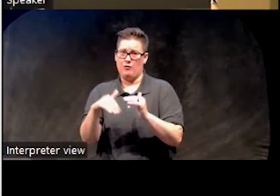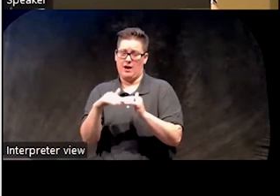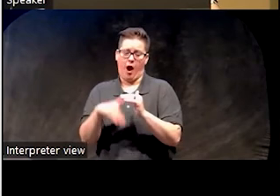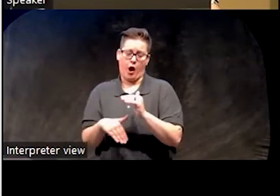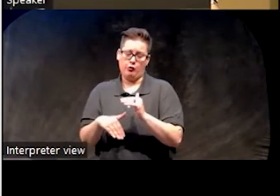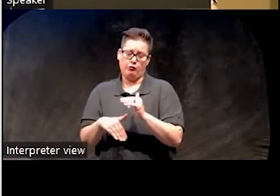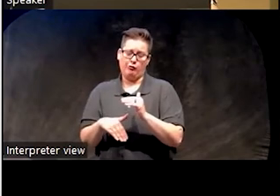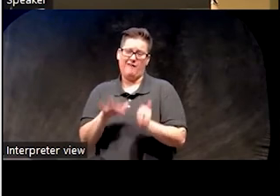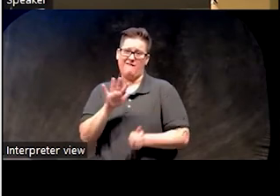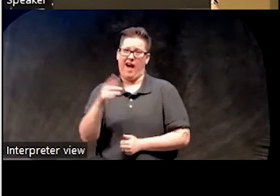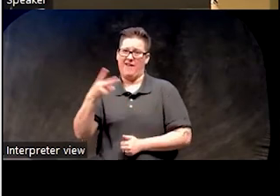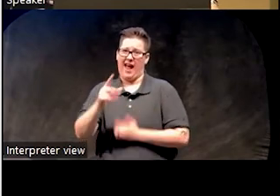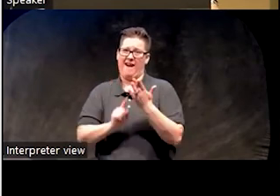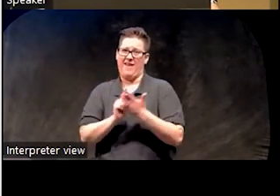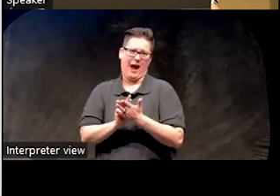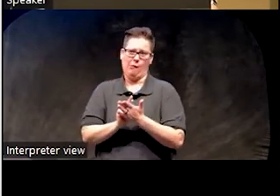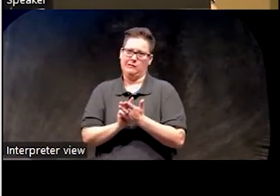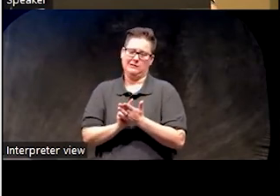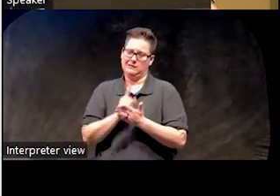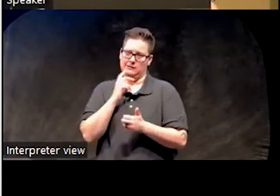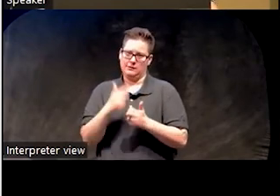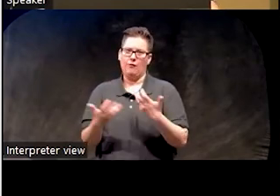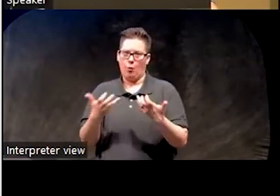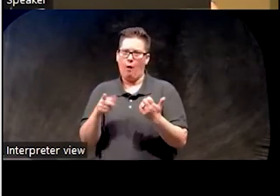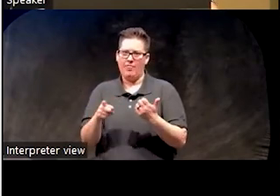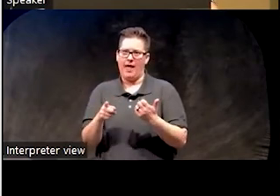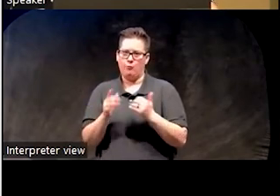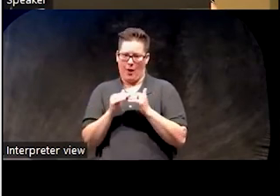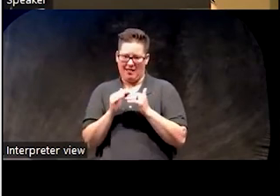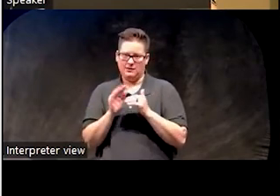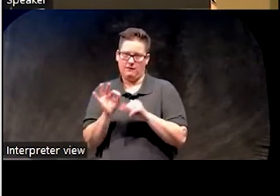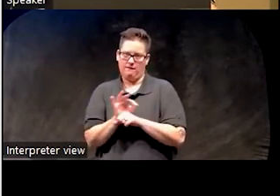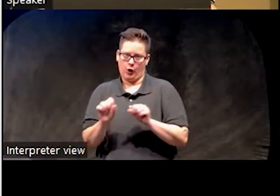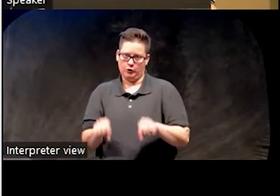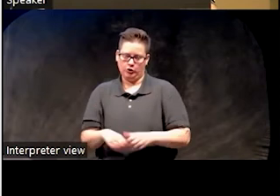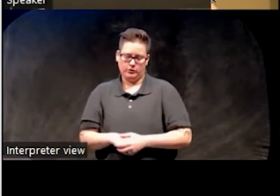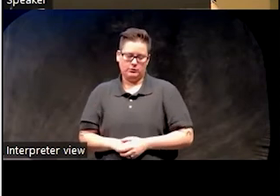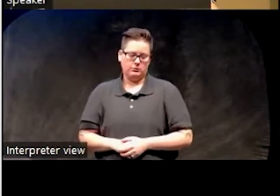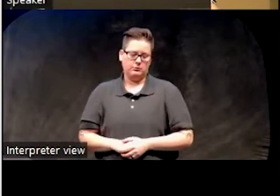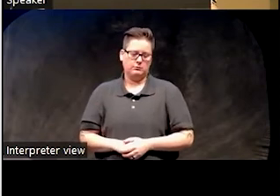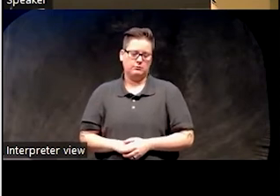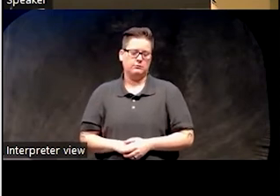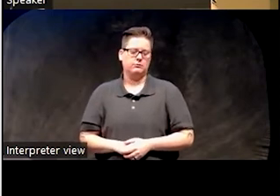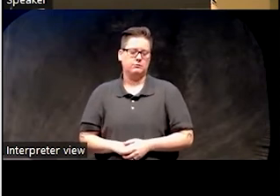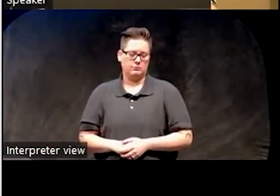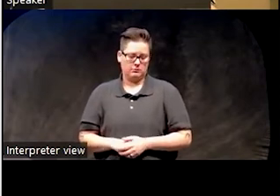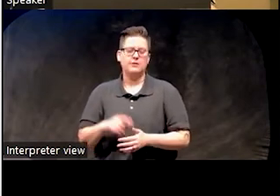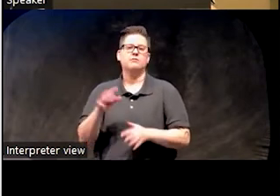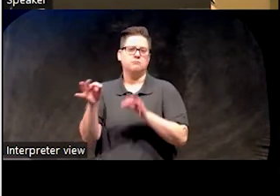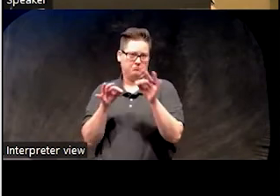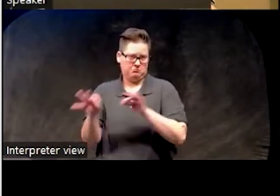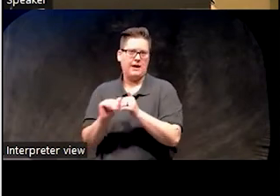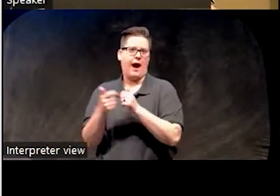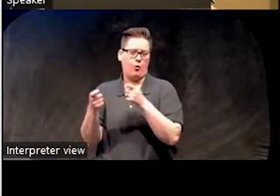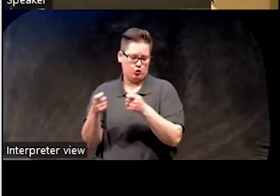that, just because I want to make sure people can still get by functioning somewhat. And then was given stimulus control instructions.